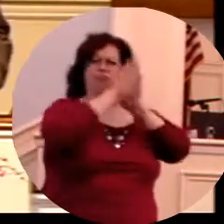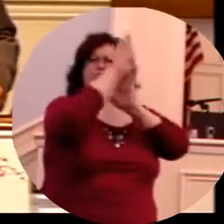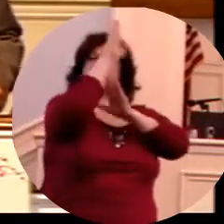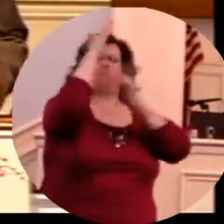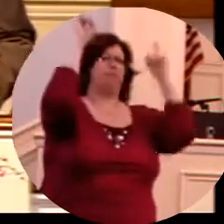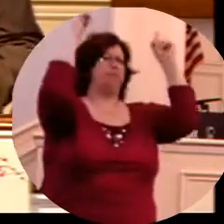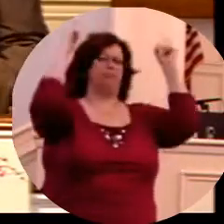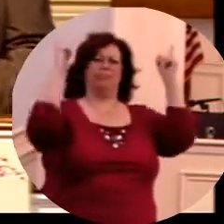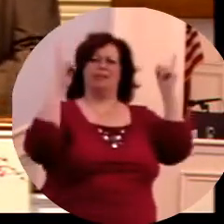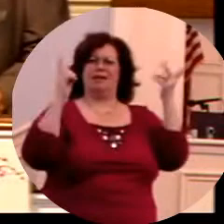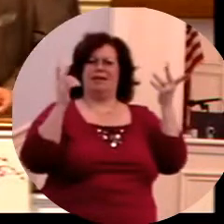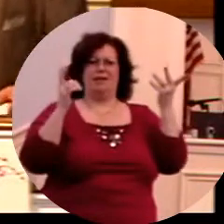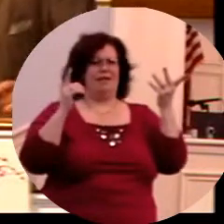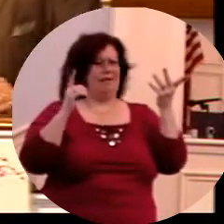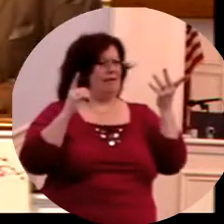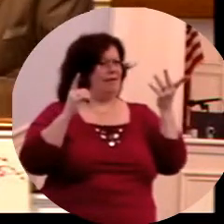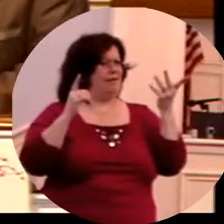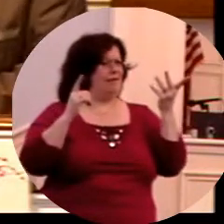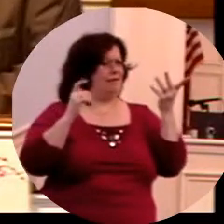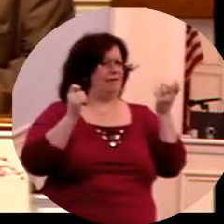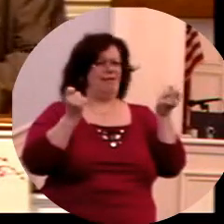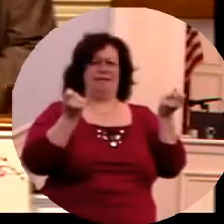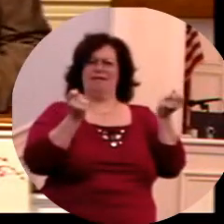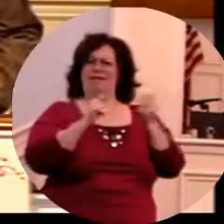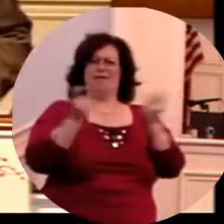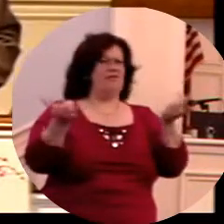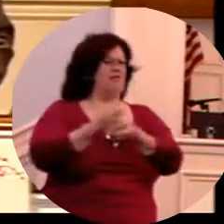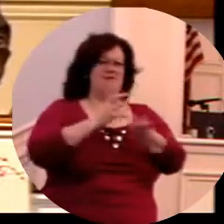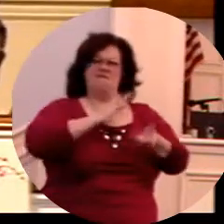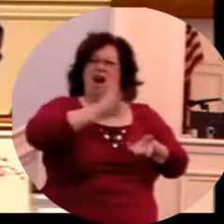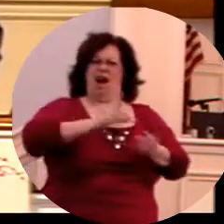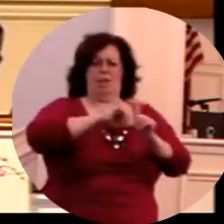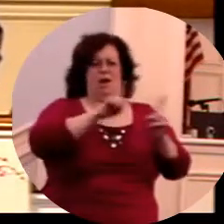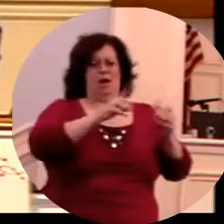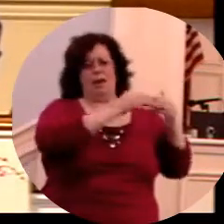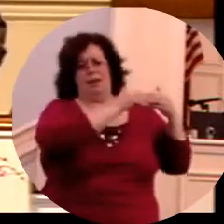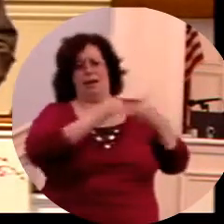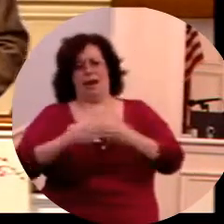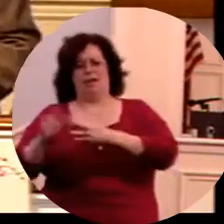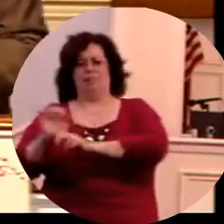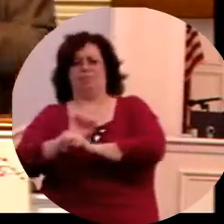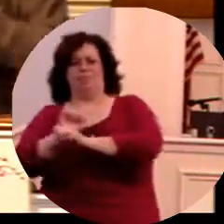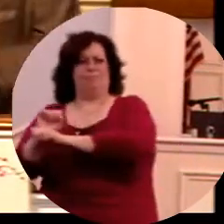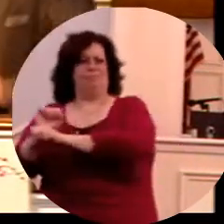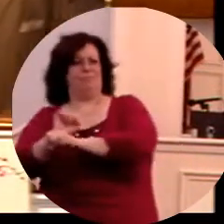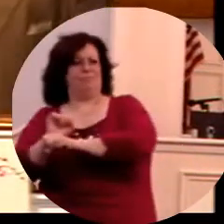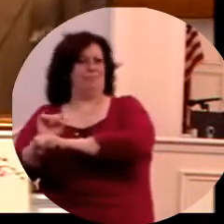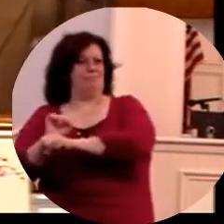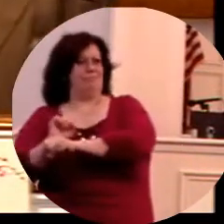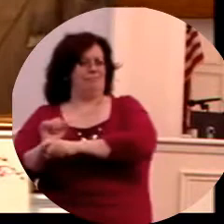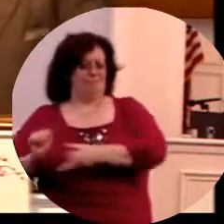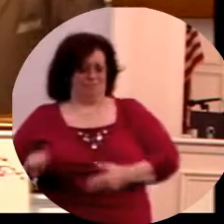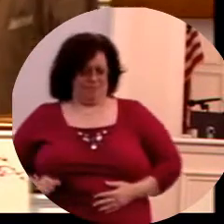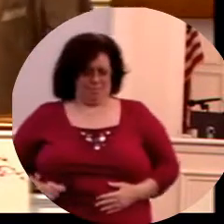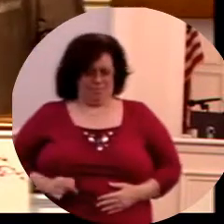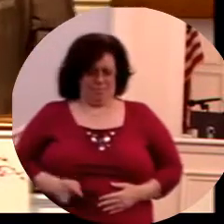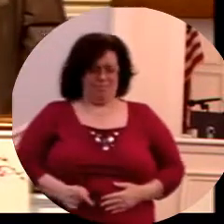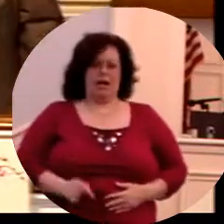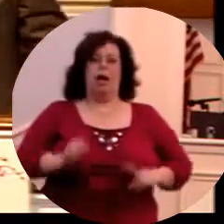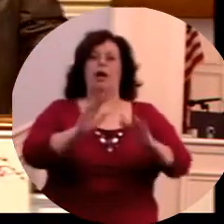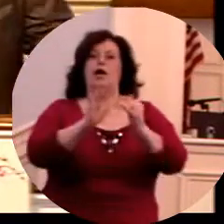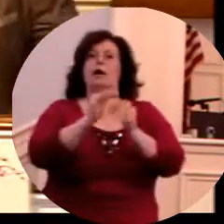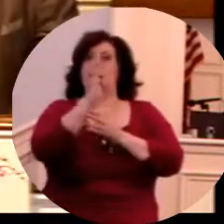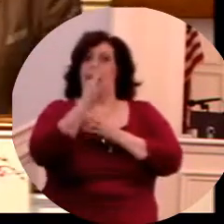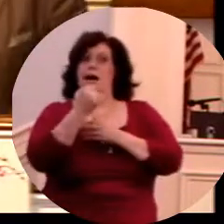produced captivity. Now notice with me, in Exodus chapter number 1, and verse number 7, the